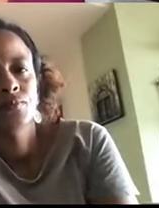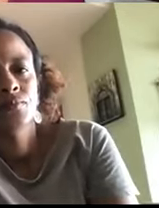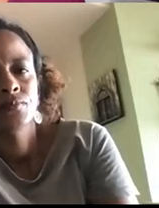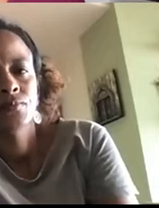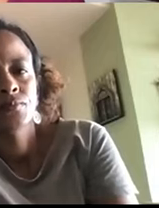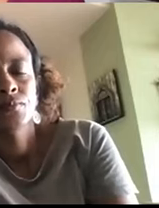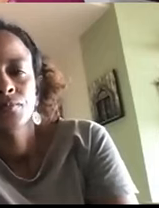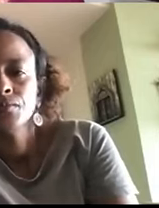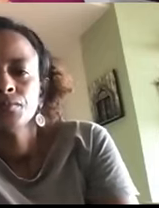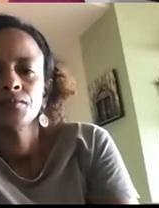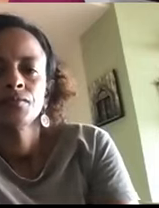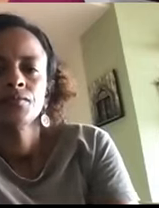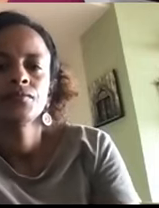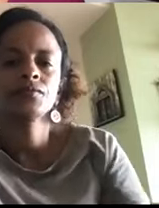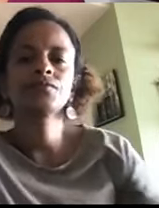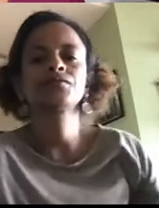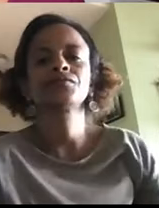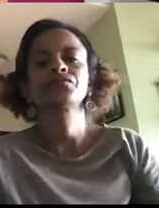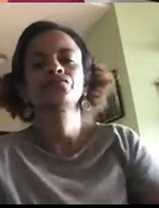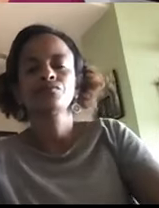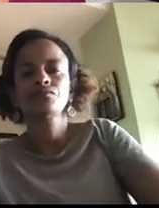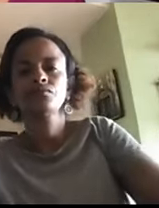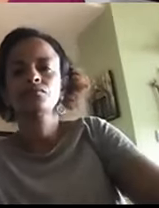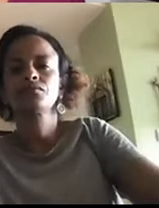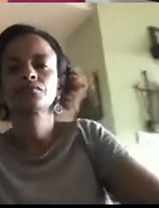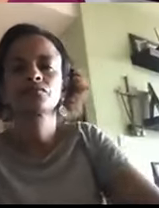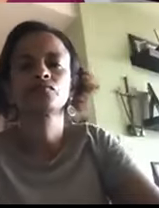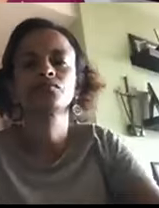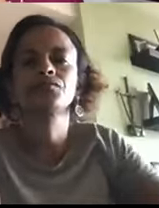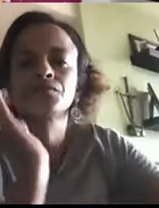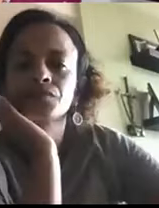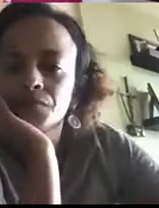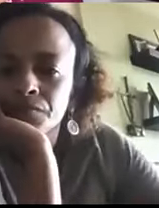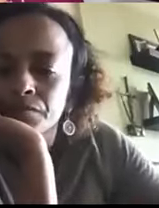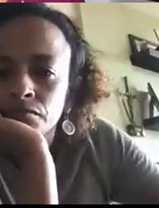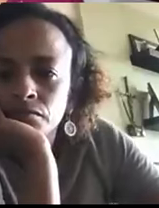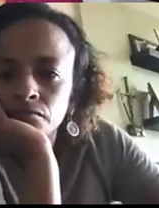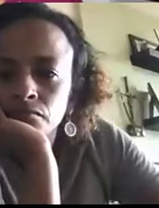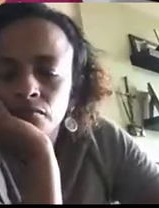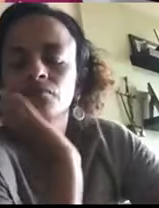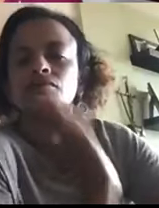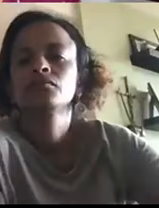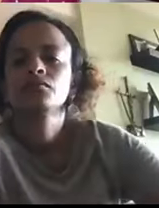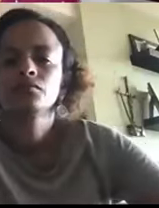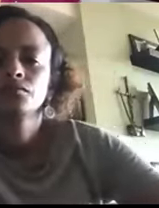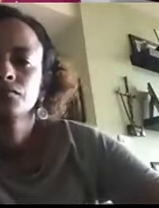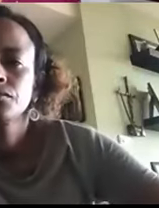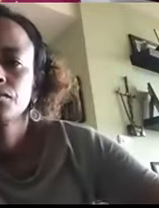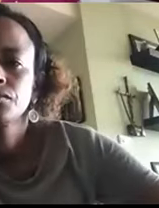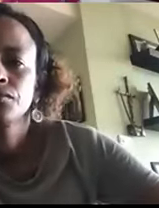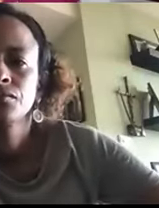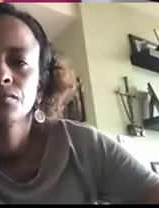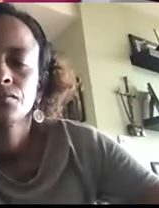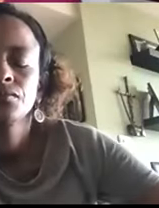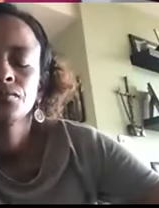me is the othering decolonization means to stop othering communities. And let's work together, appreciate the